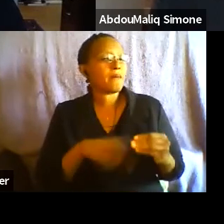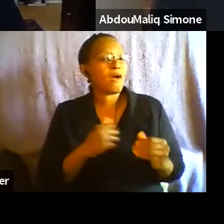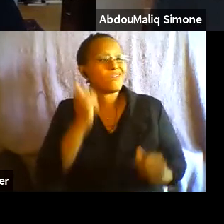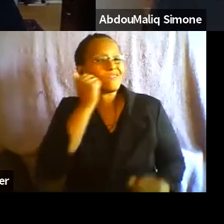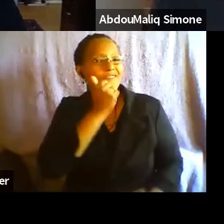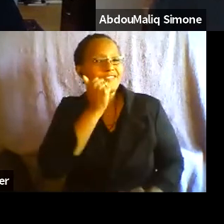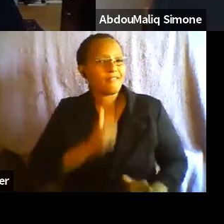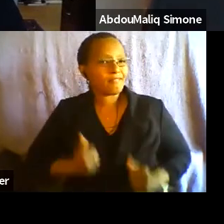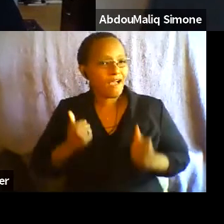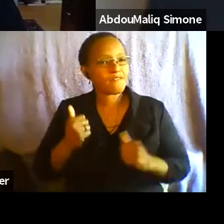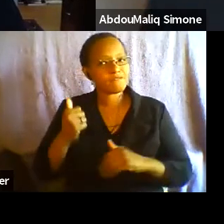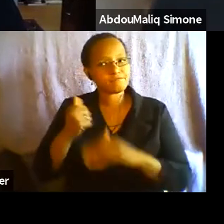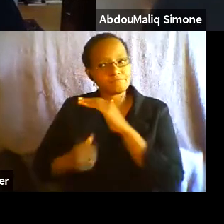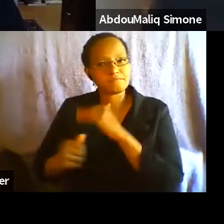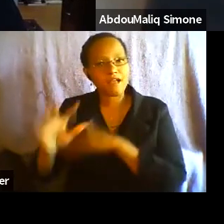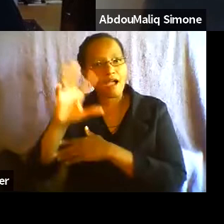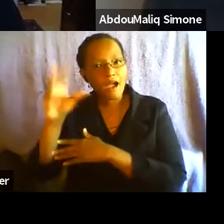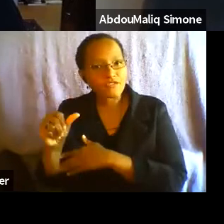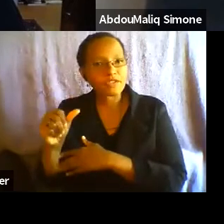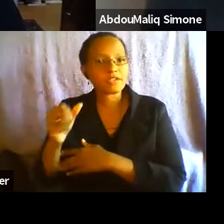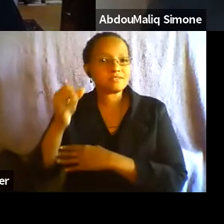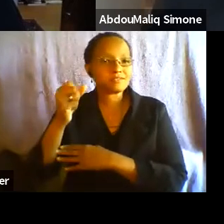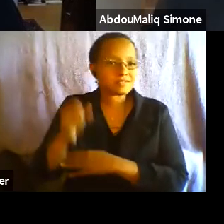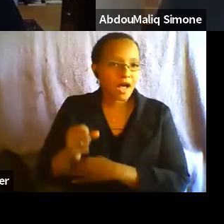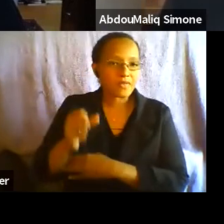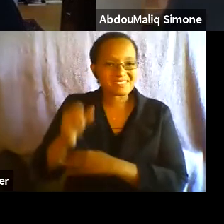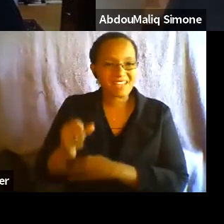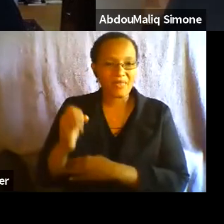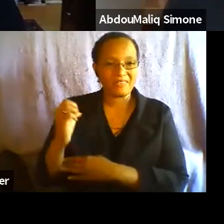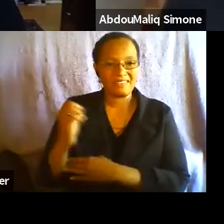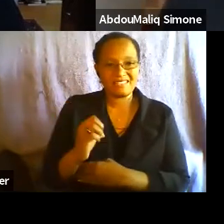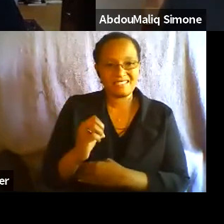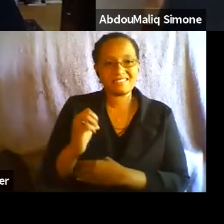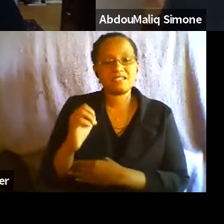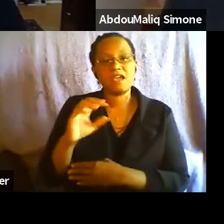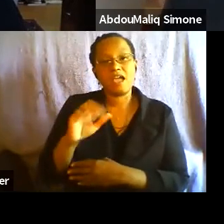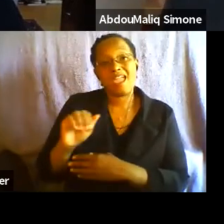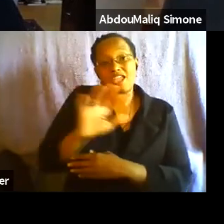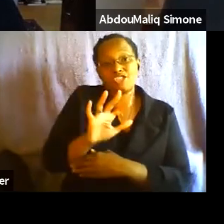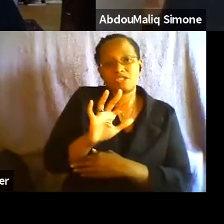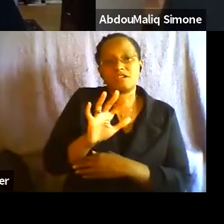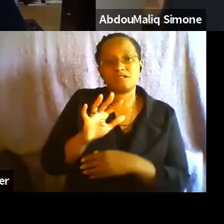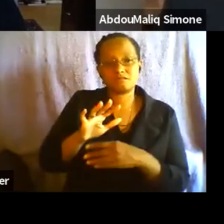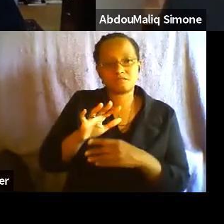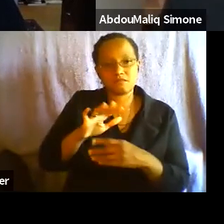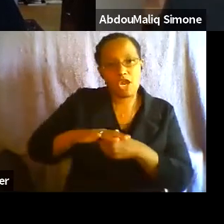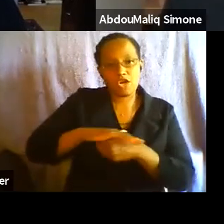African and South and Southeast Asian context, more or less third world cities,